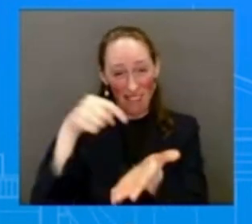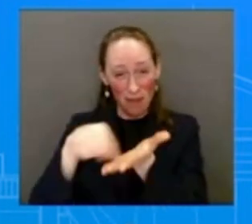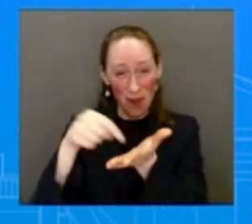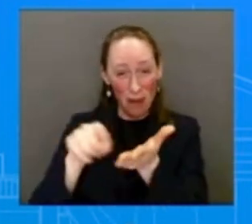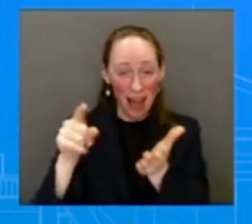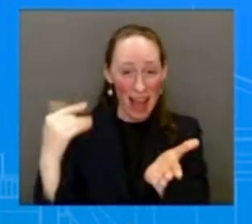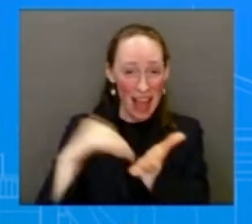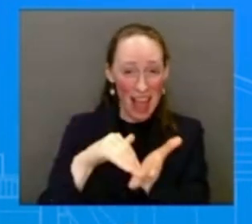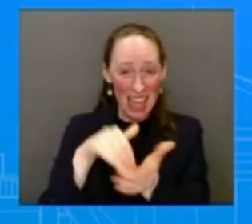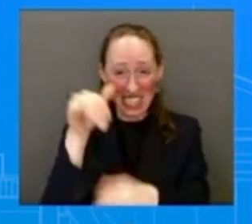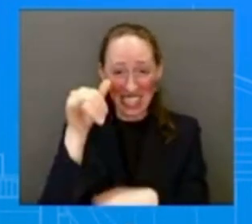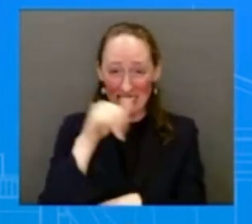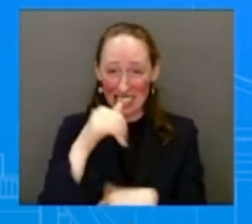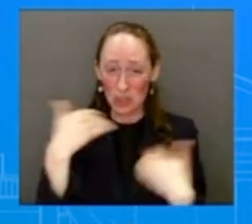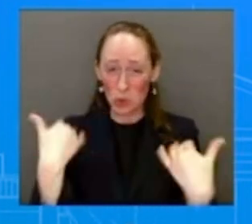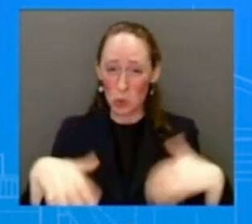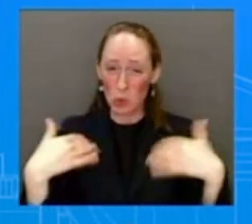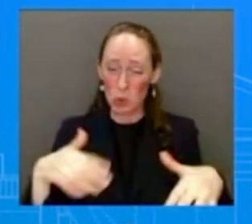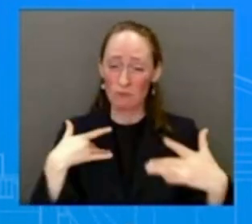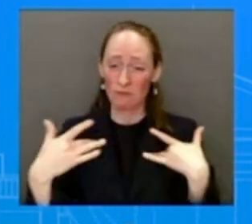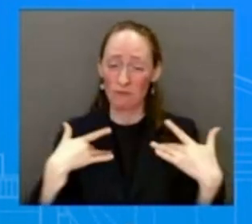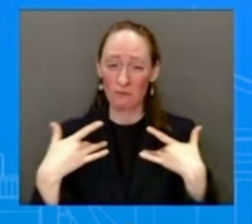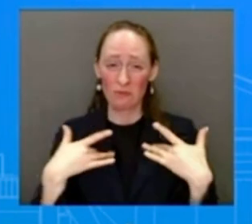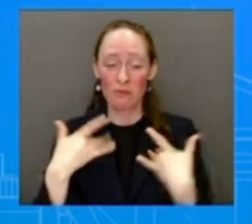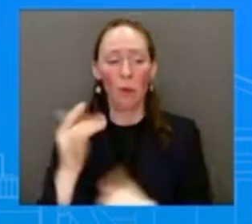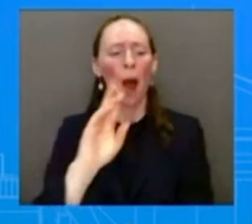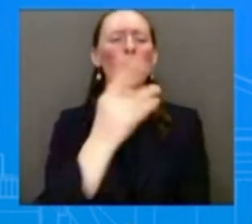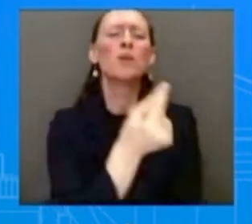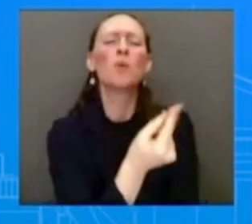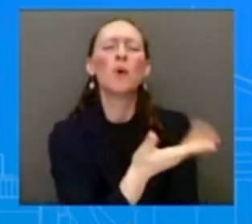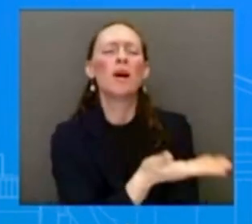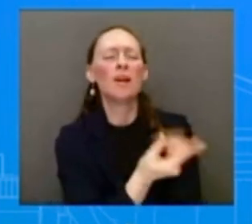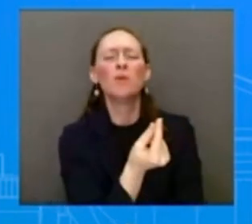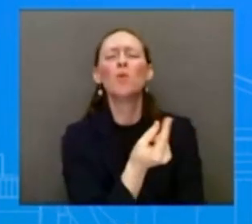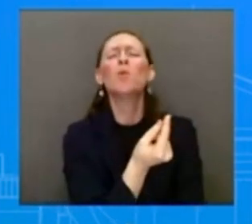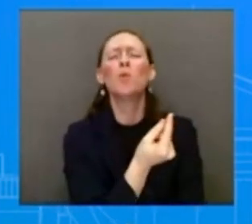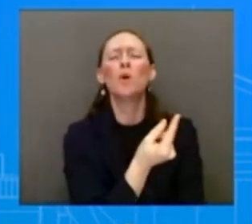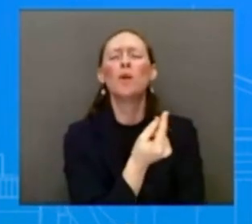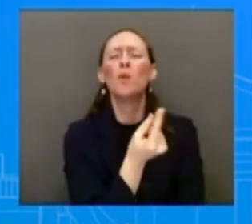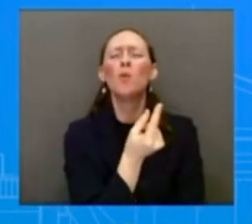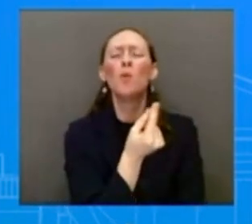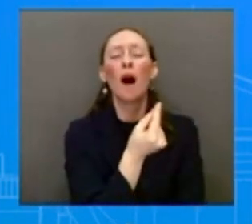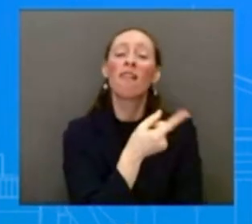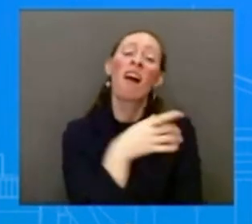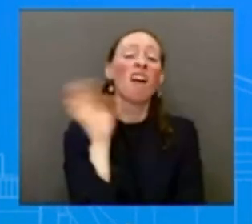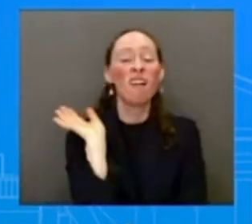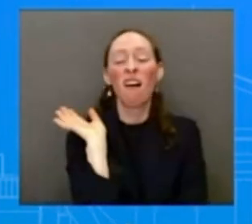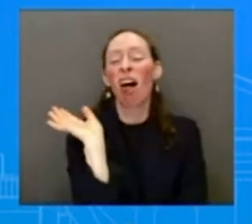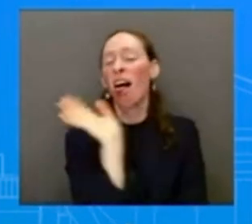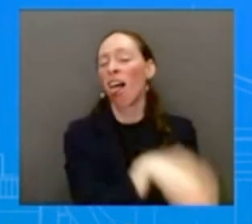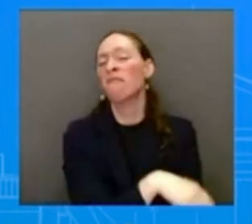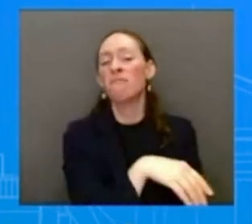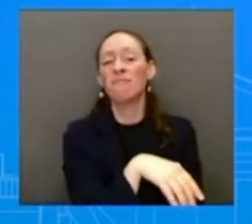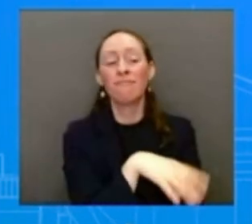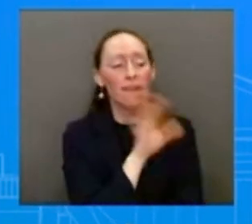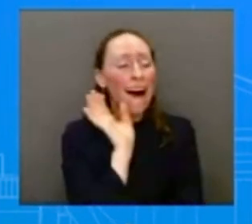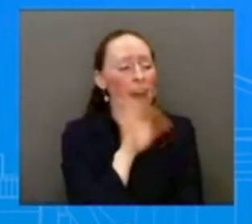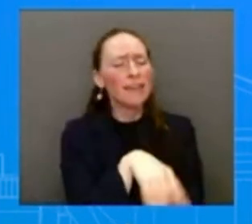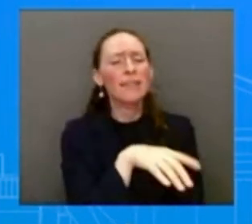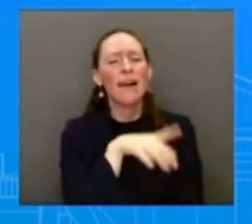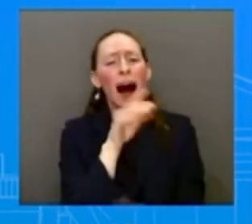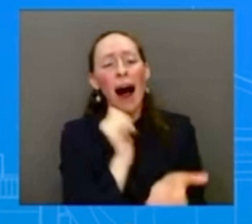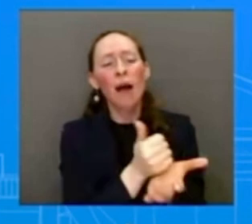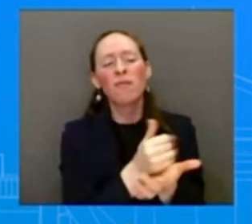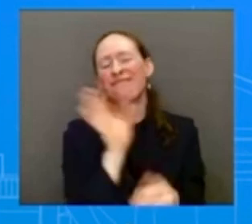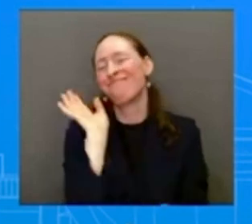on denying middle-class families the relief they need, while at the same time slashing Pell Grants to provide a